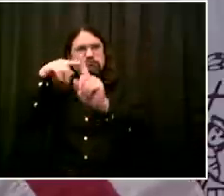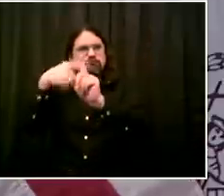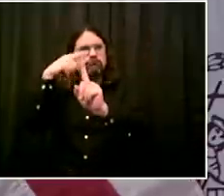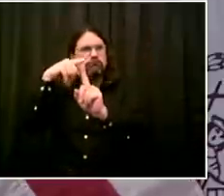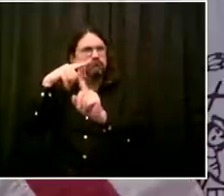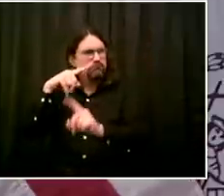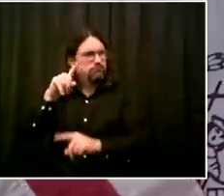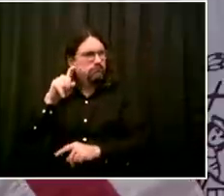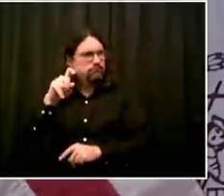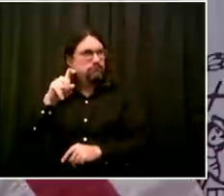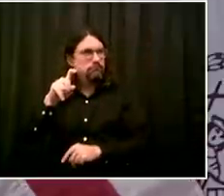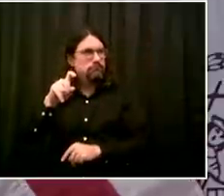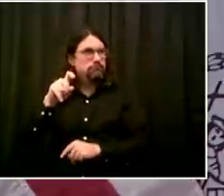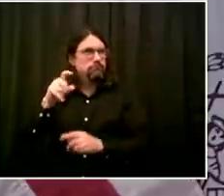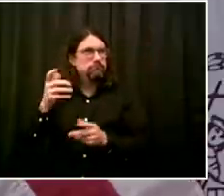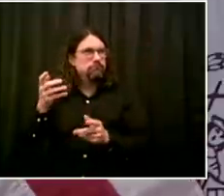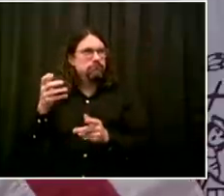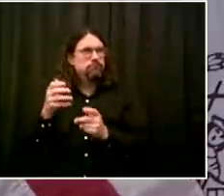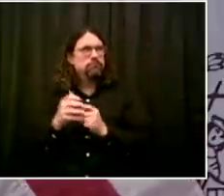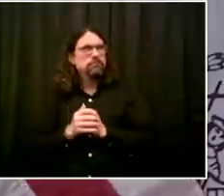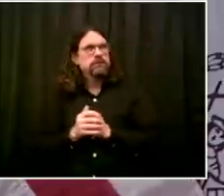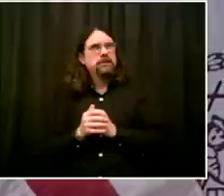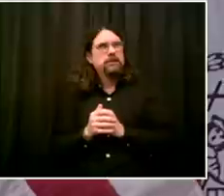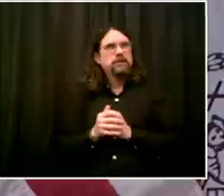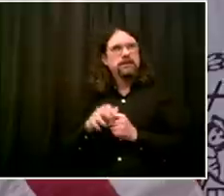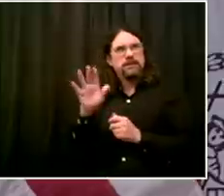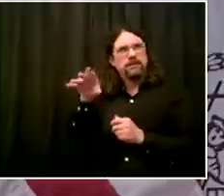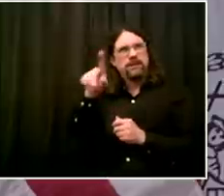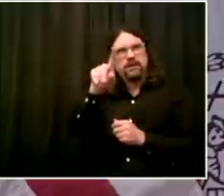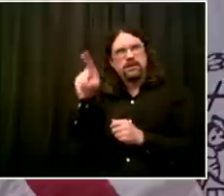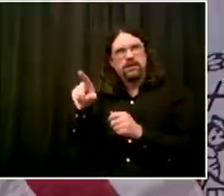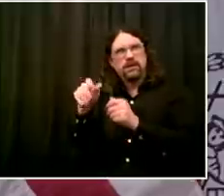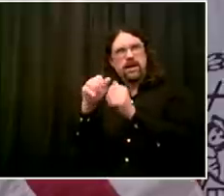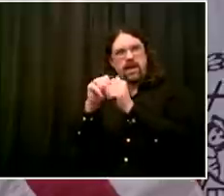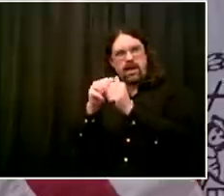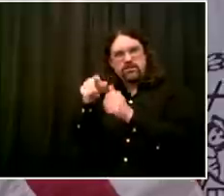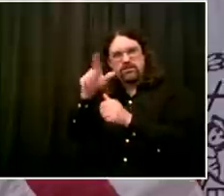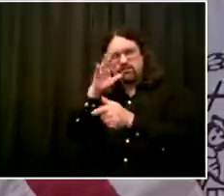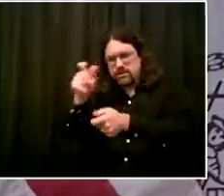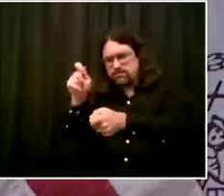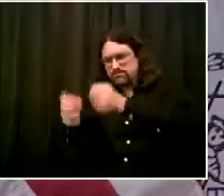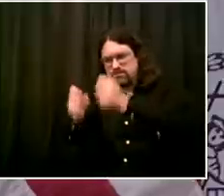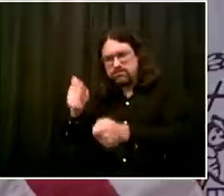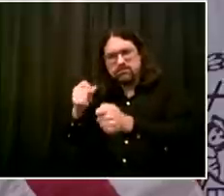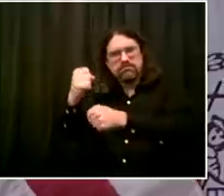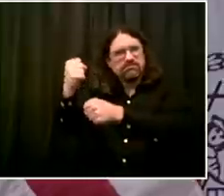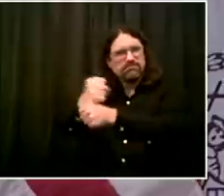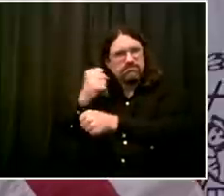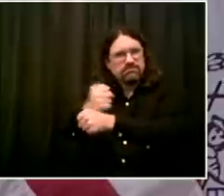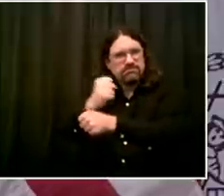I'm asking you what you would say to a New Yorker who's thinking, you know what, I'm going to go to the island because city beaches are closed.